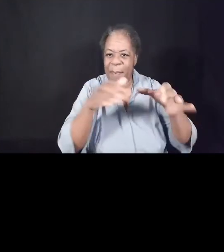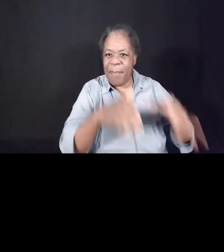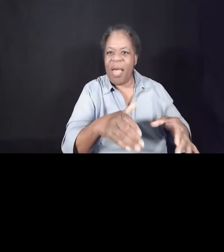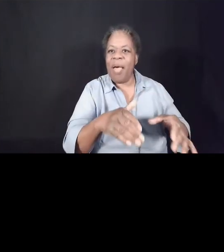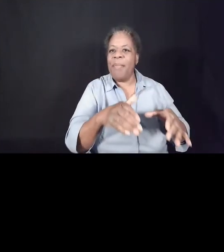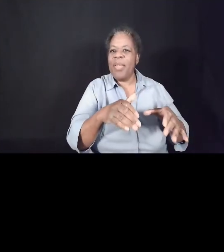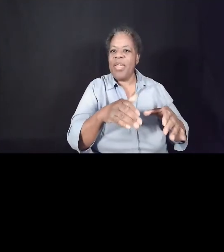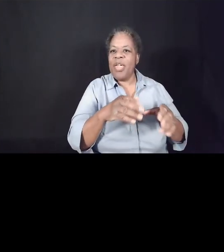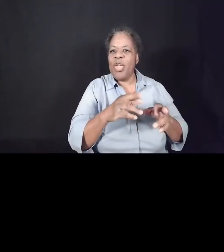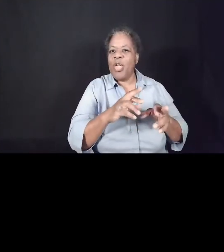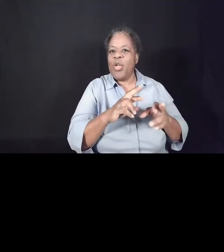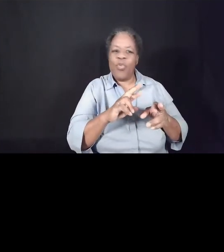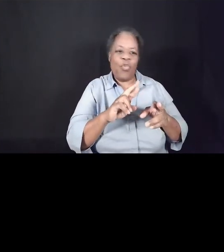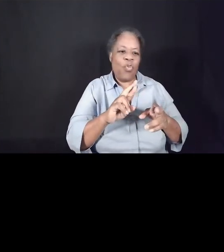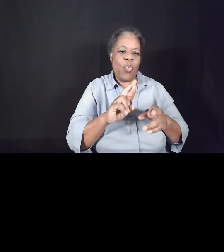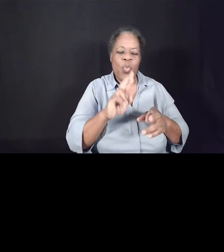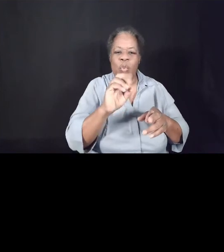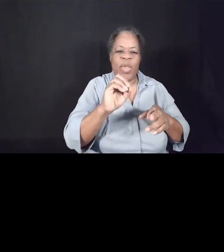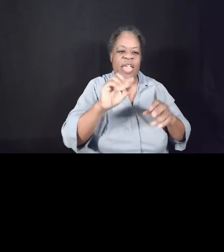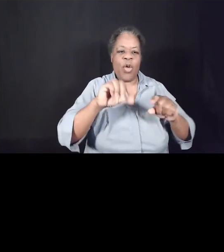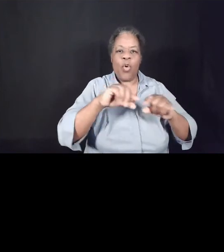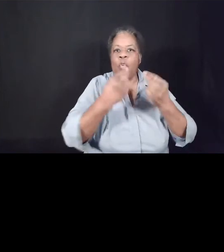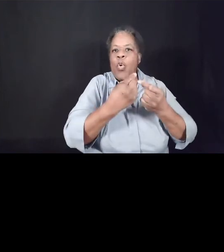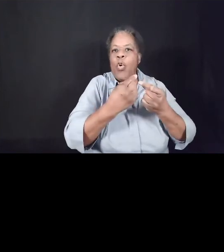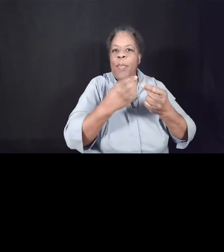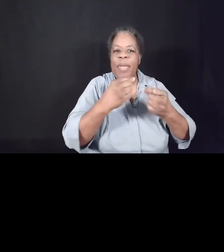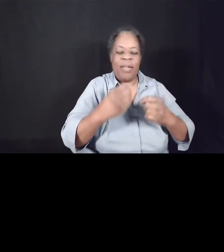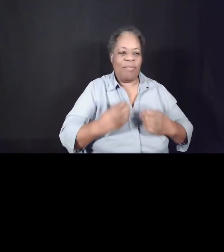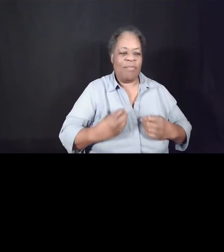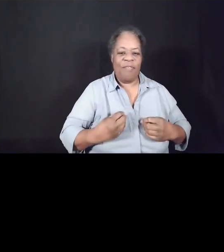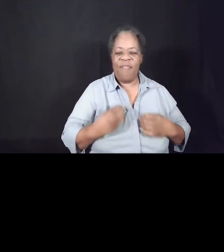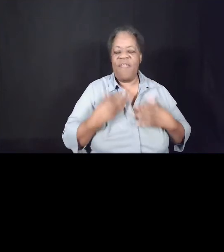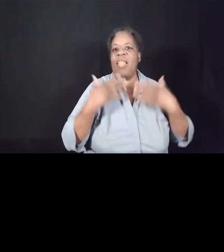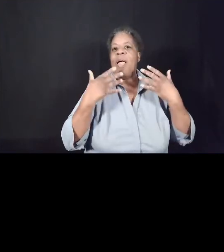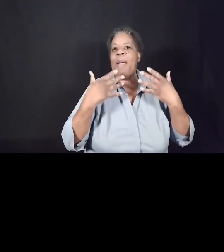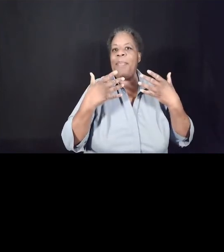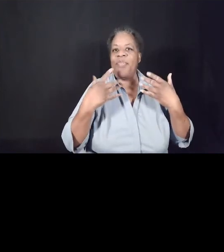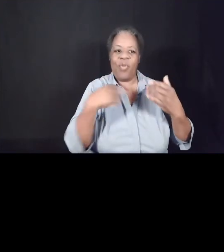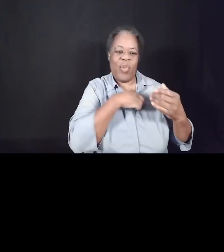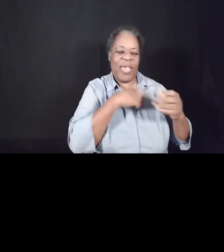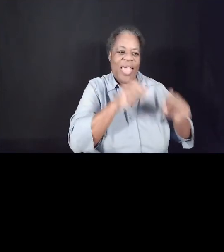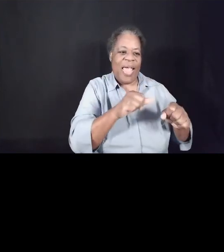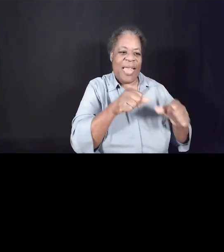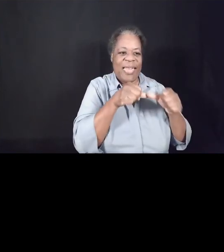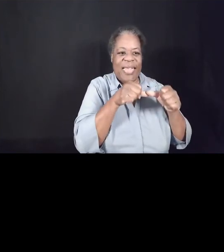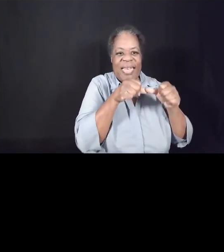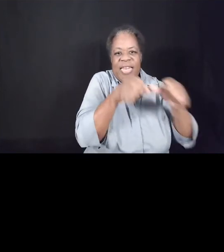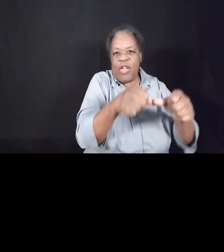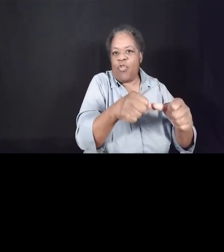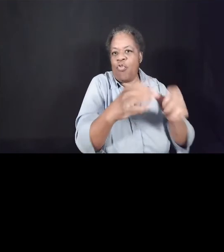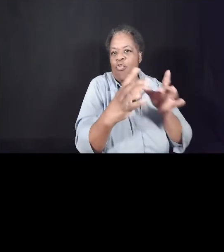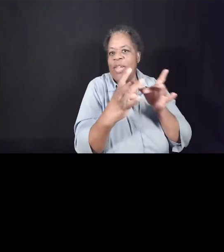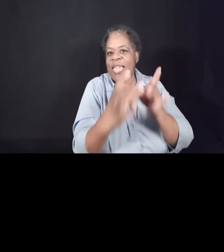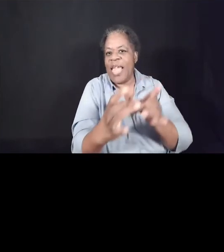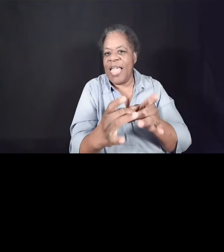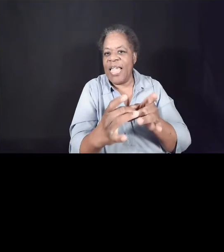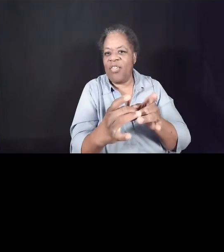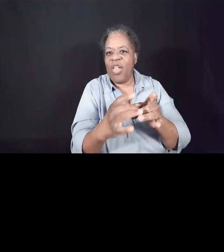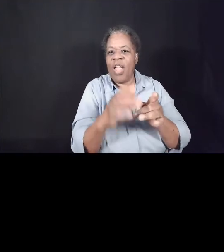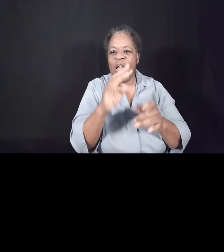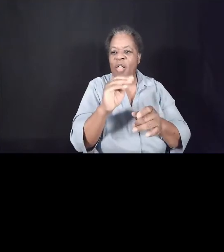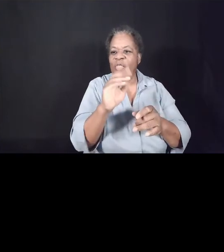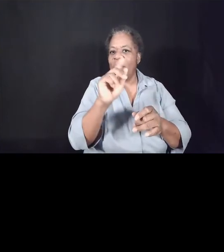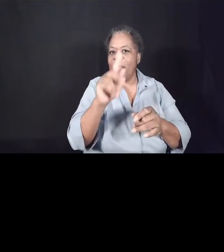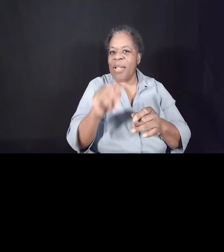filled up again so that we can continue to engage. The multi-ethnic churches where everyone feels uncomfortable